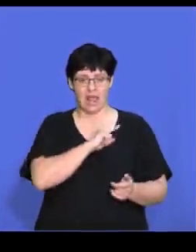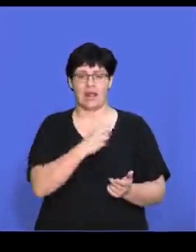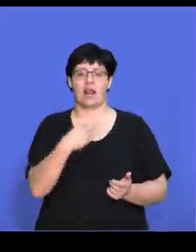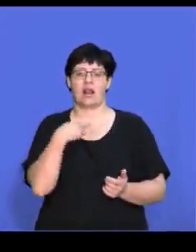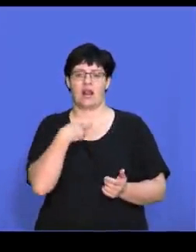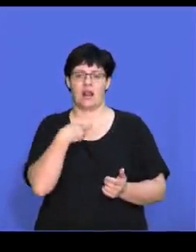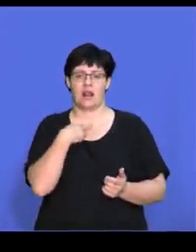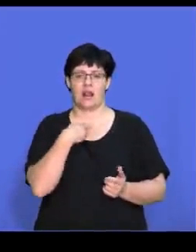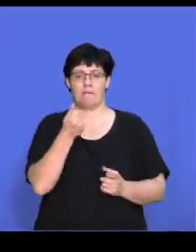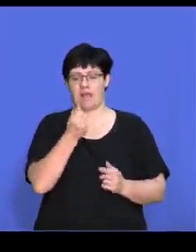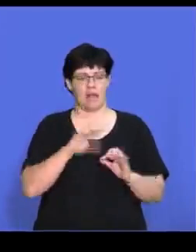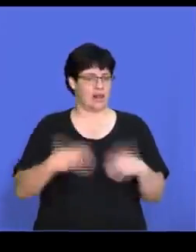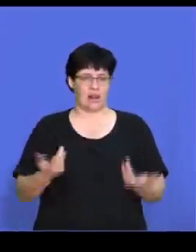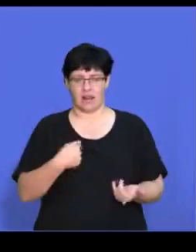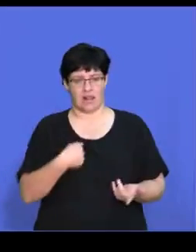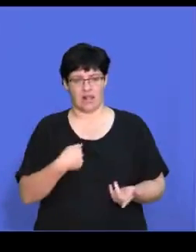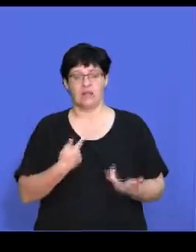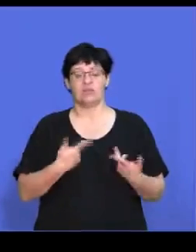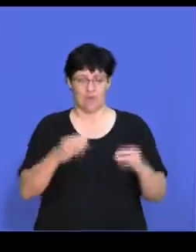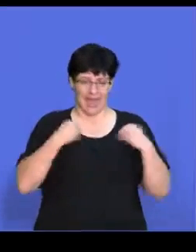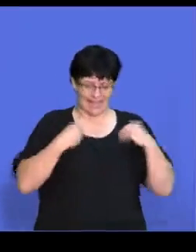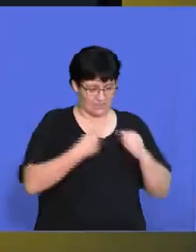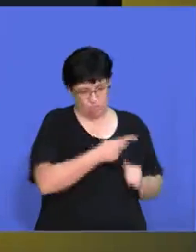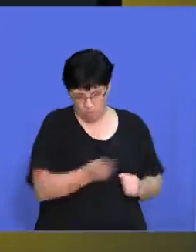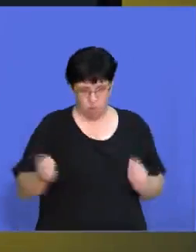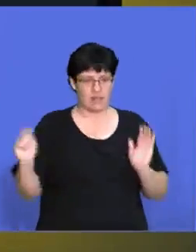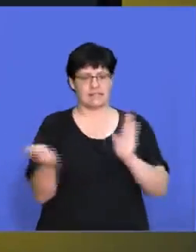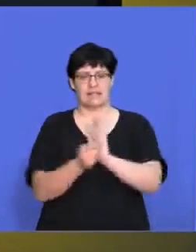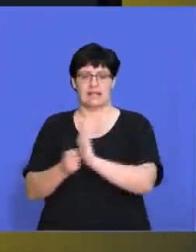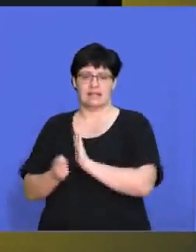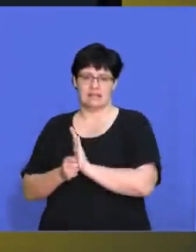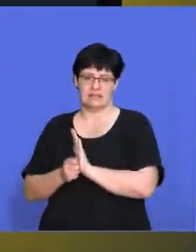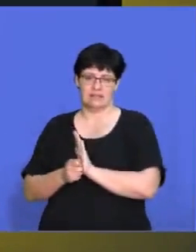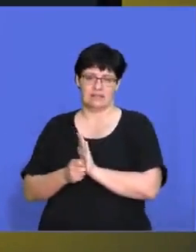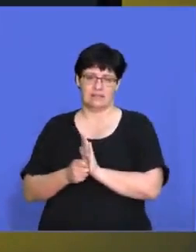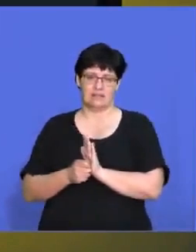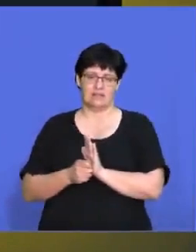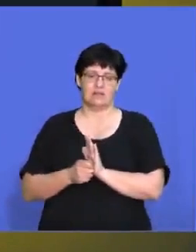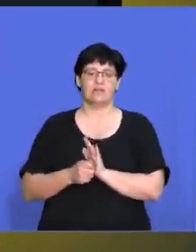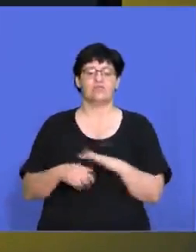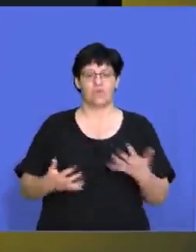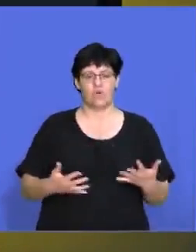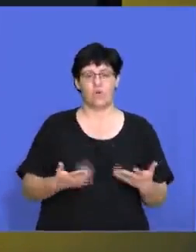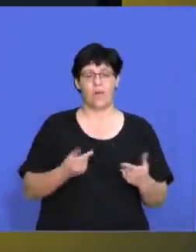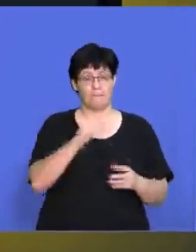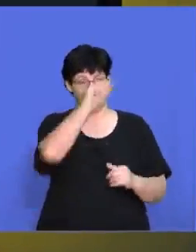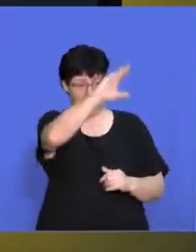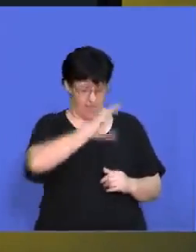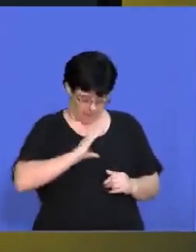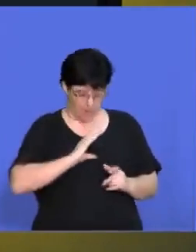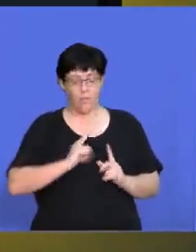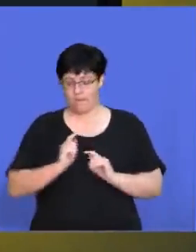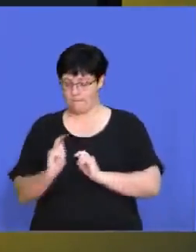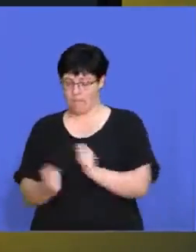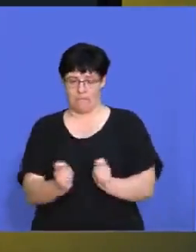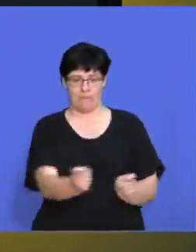of capital. So we we take all of our assets and and we sell all of our assets so that we can take that money that we get from